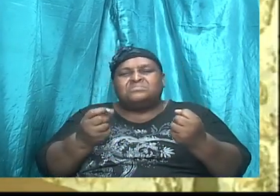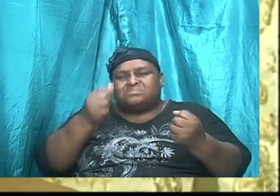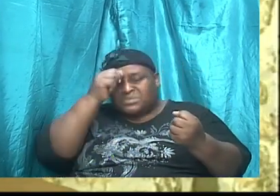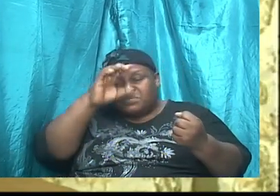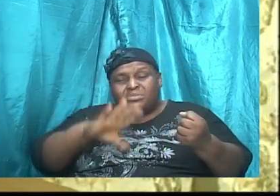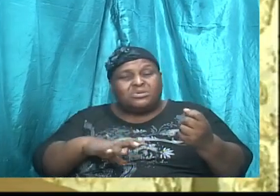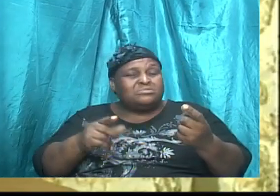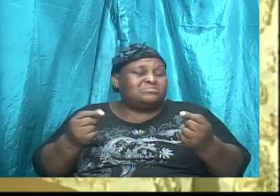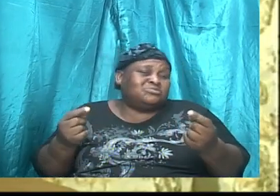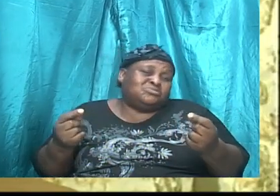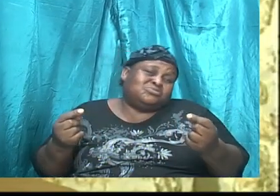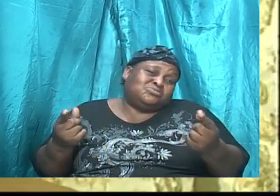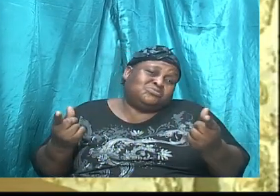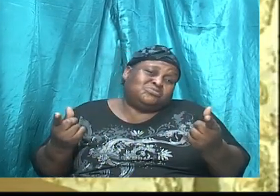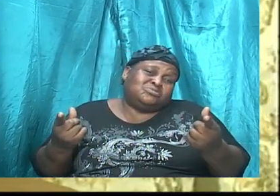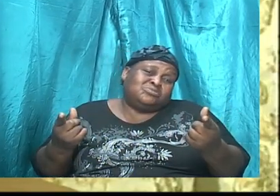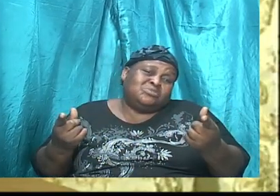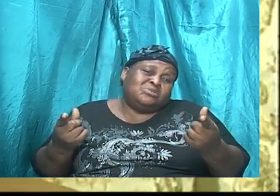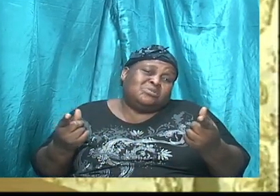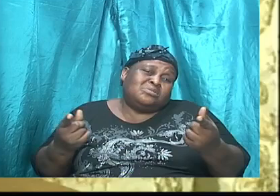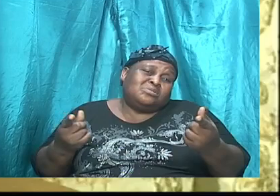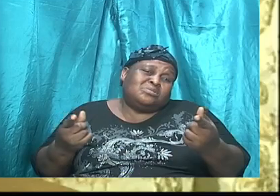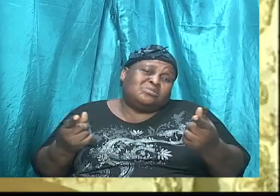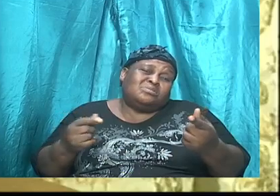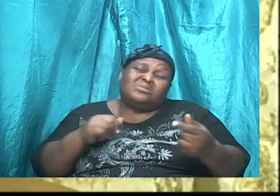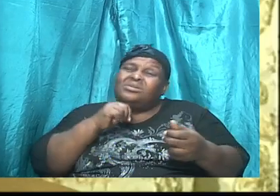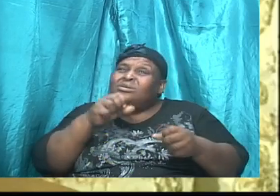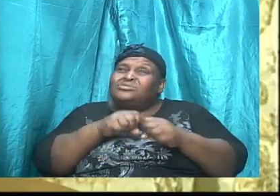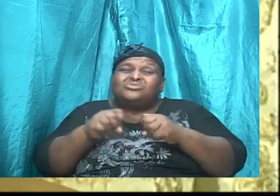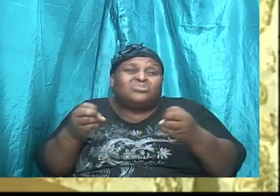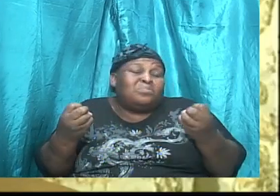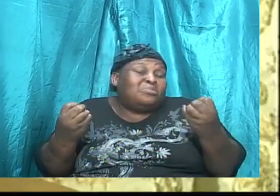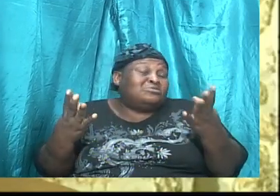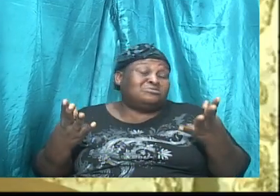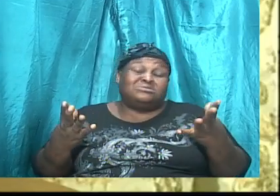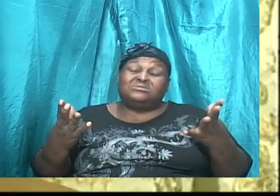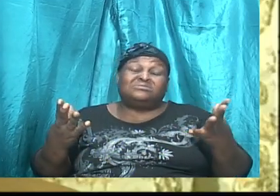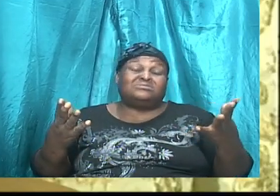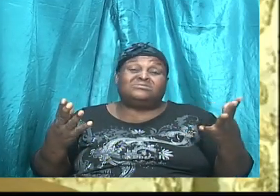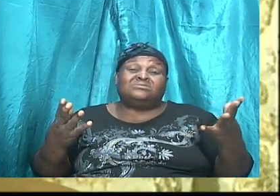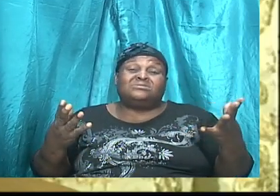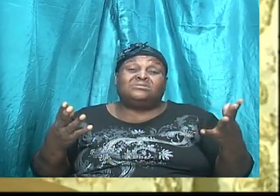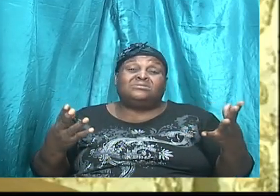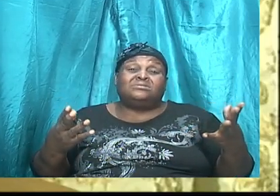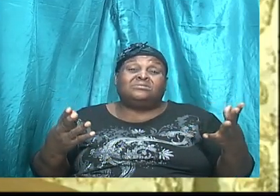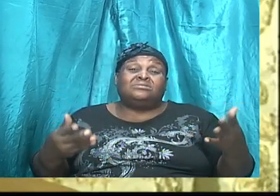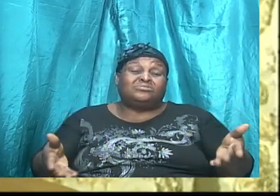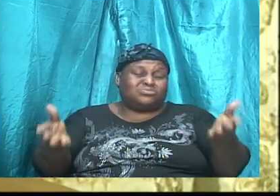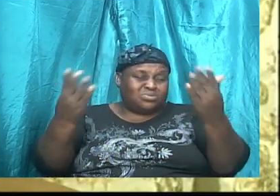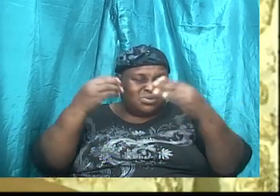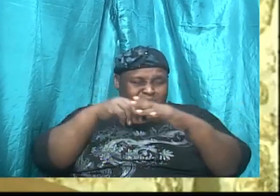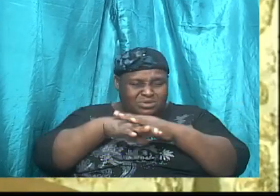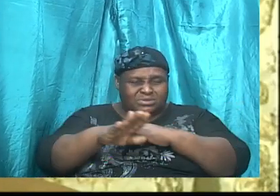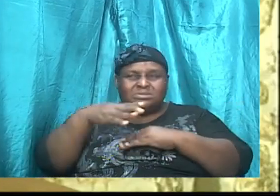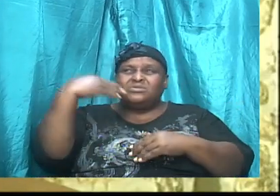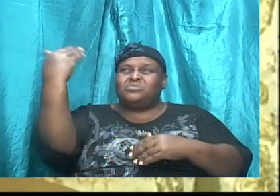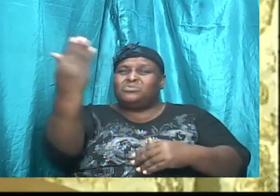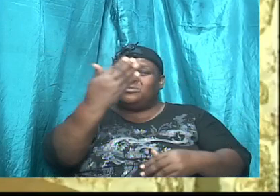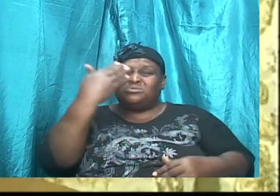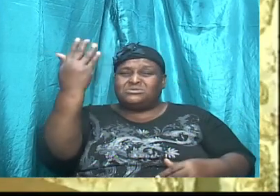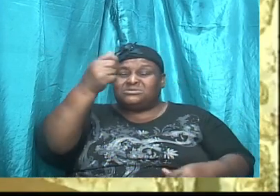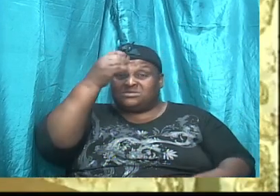And so, it is not so much, you know, to come into the presence of God.